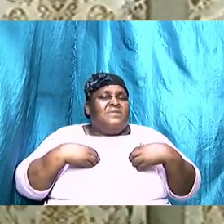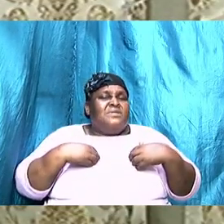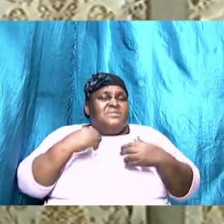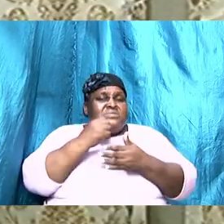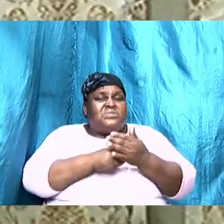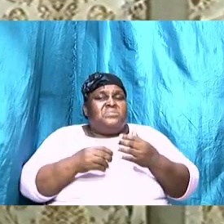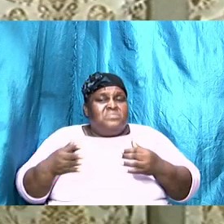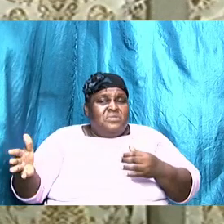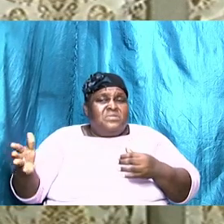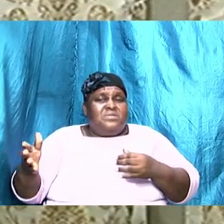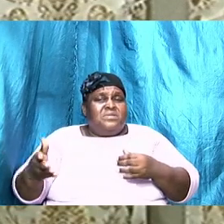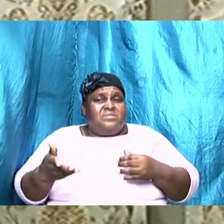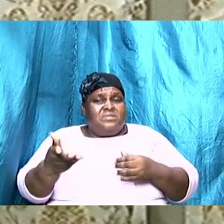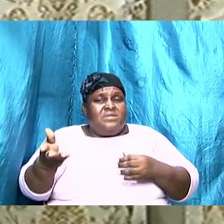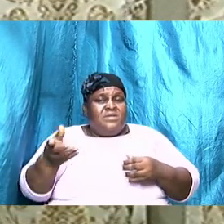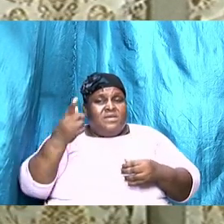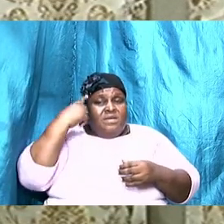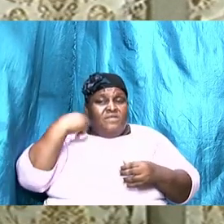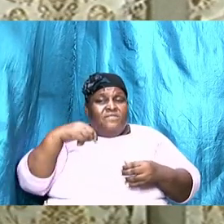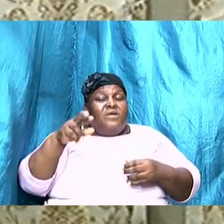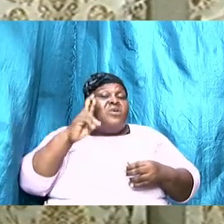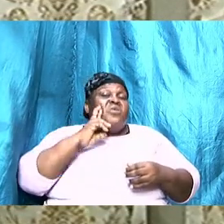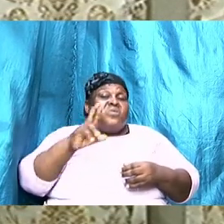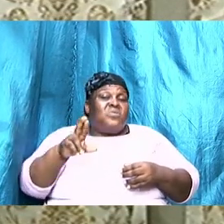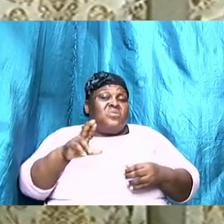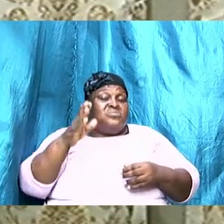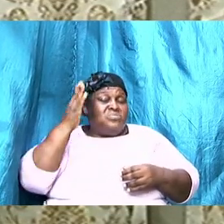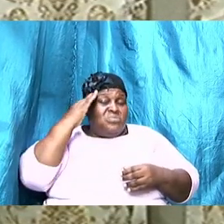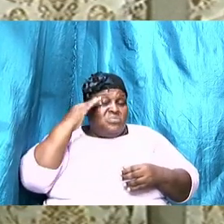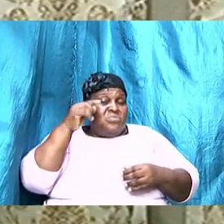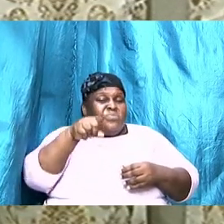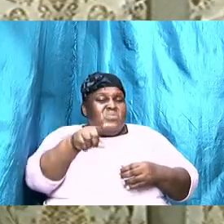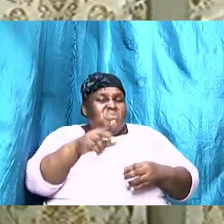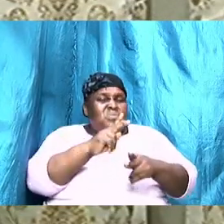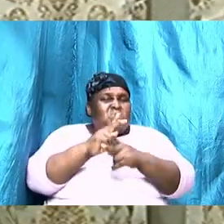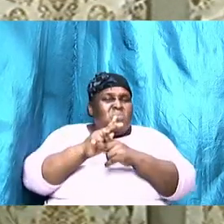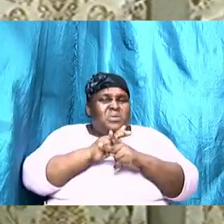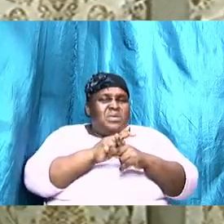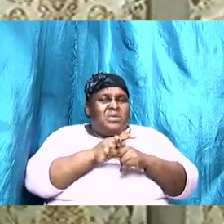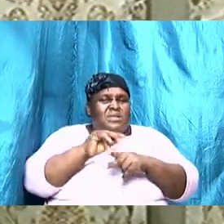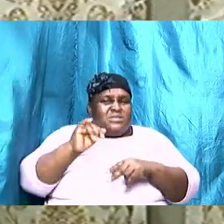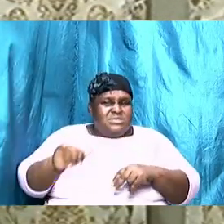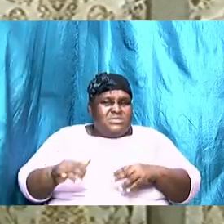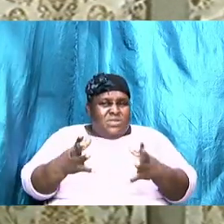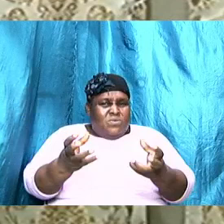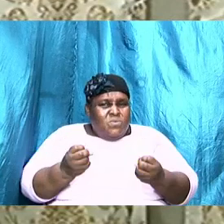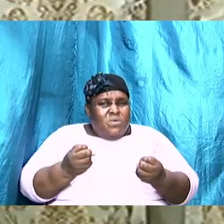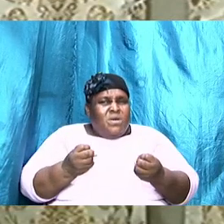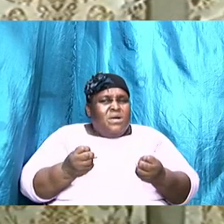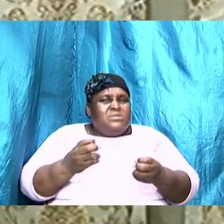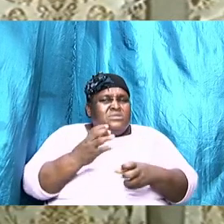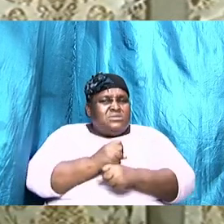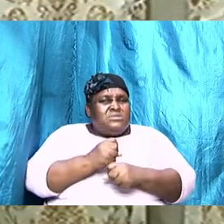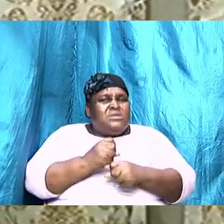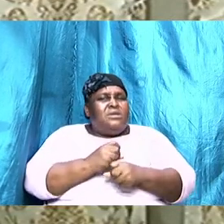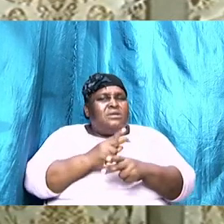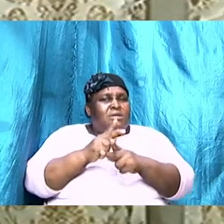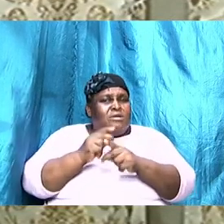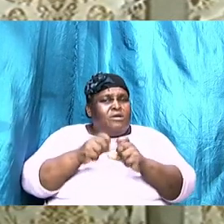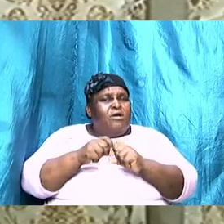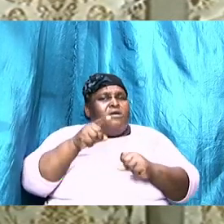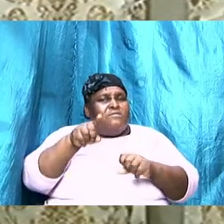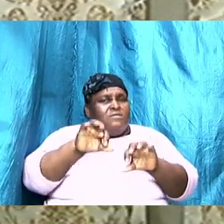for her to know that you care enough to still want to take care of her and the family even with your limited